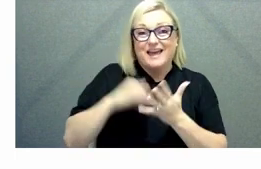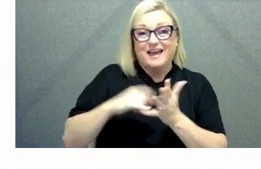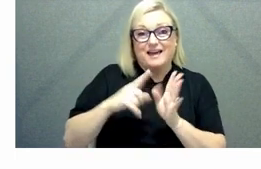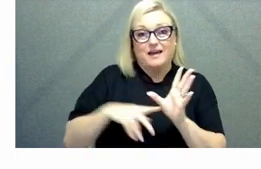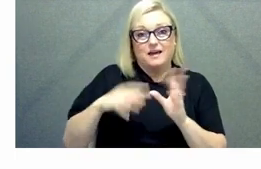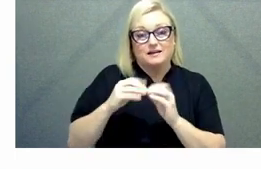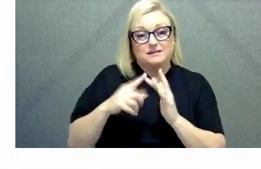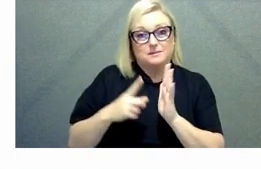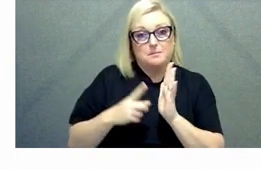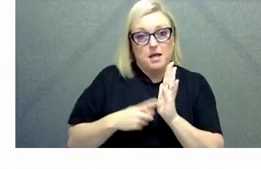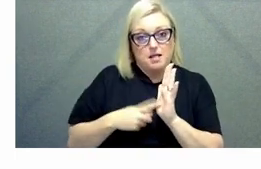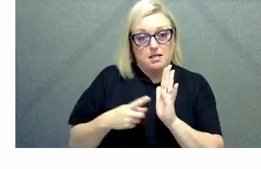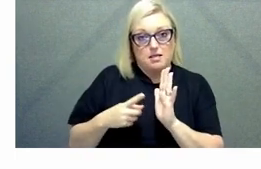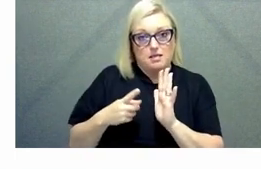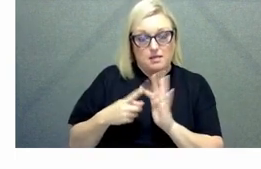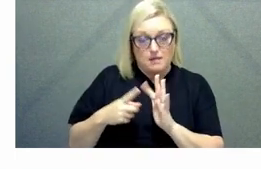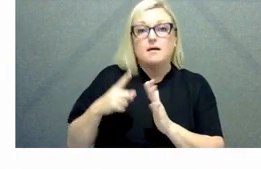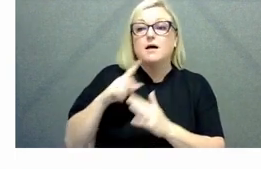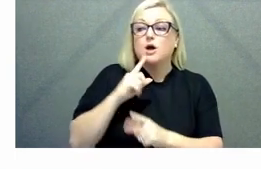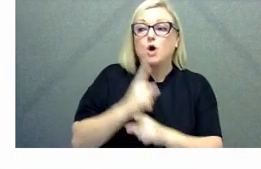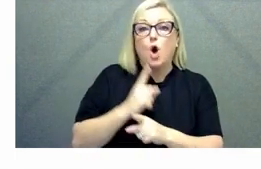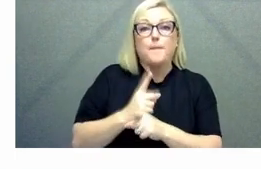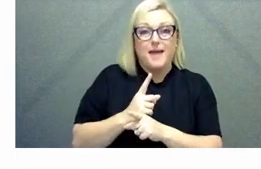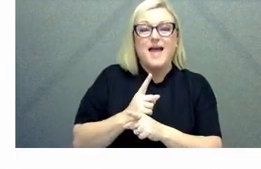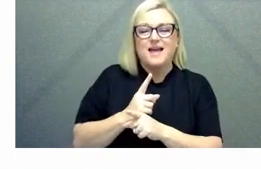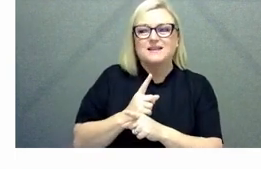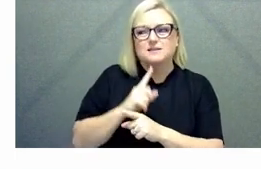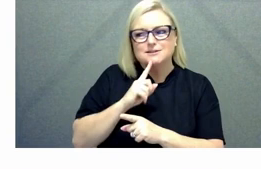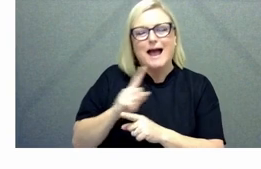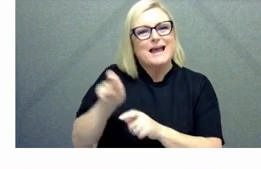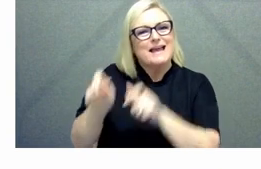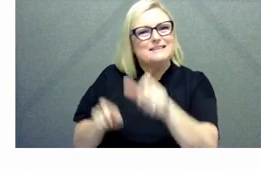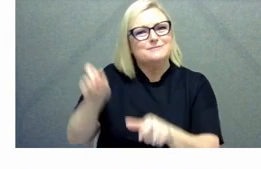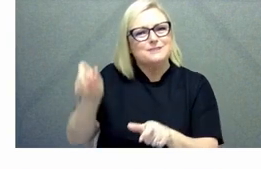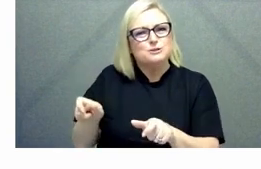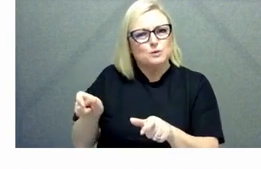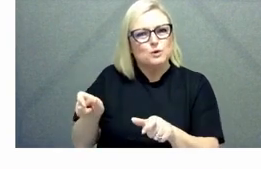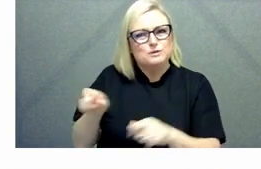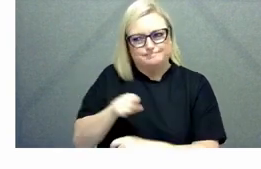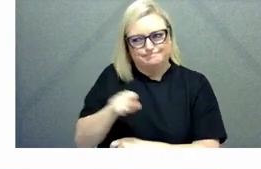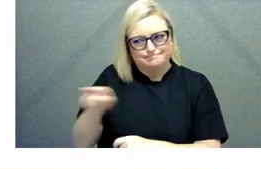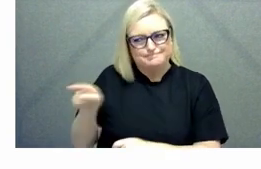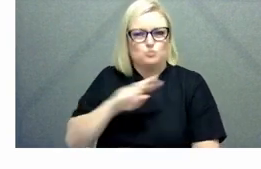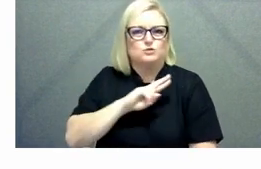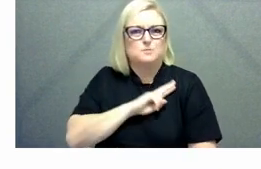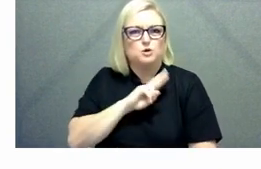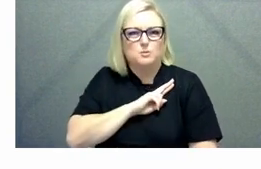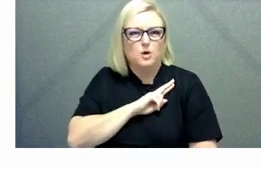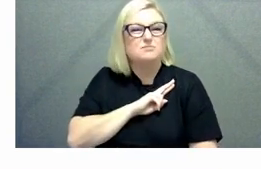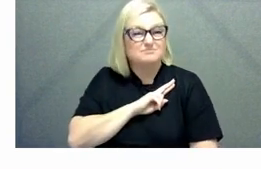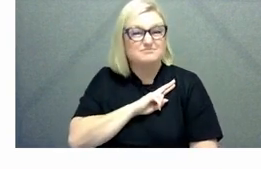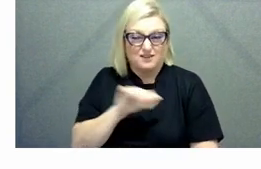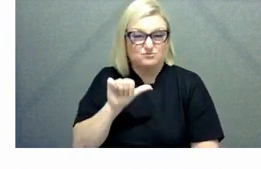for your own path and your own career is really important and there are some great tools um